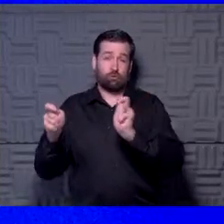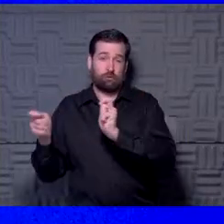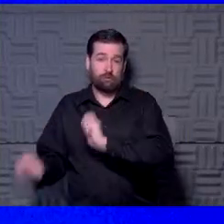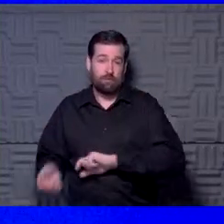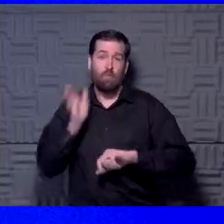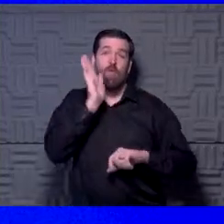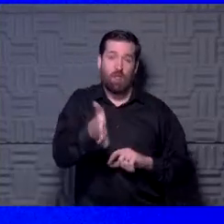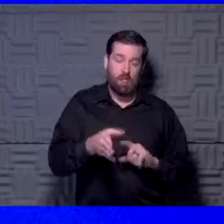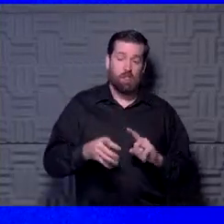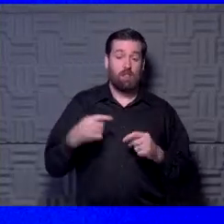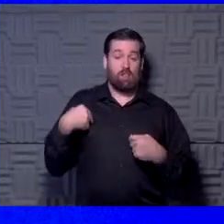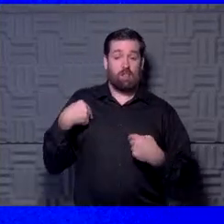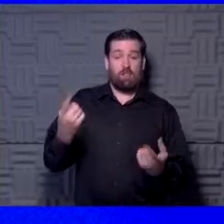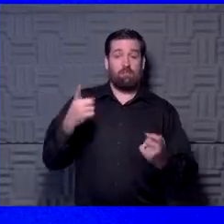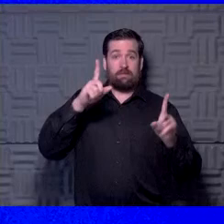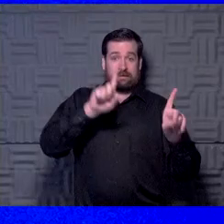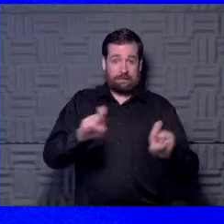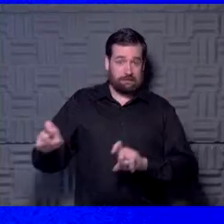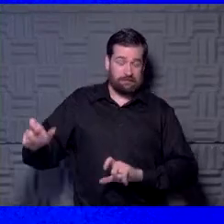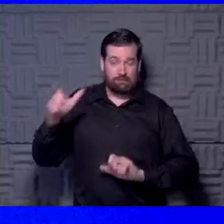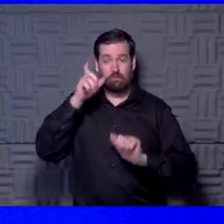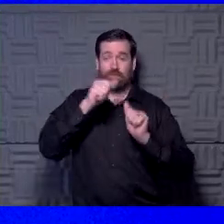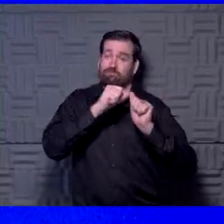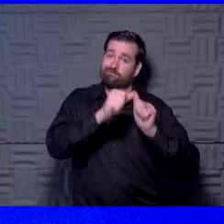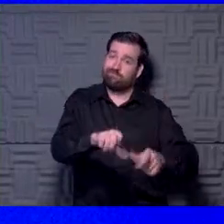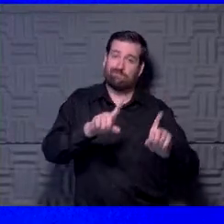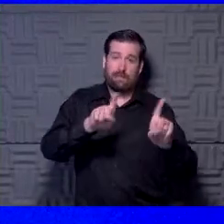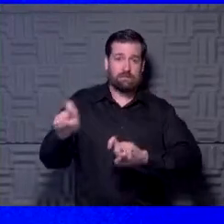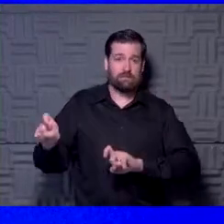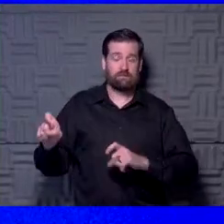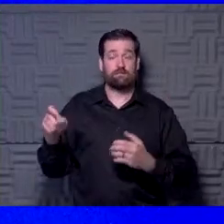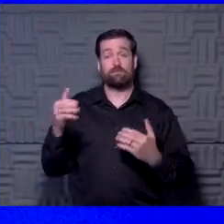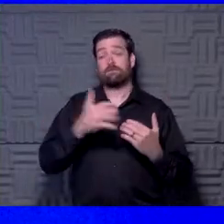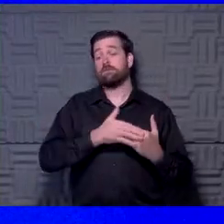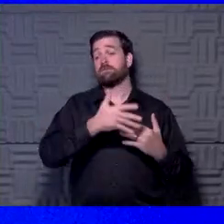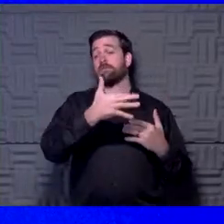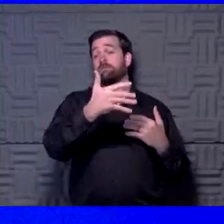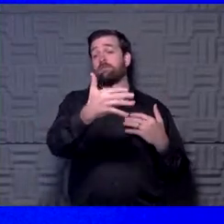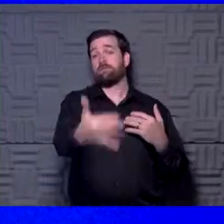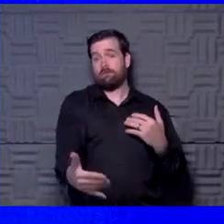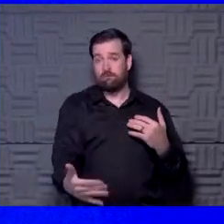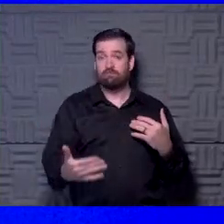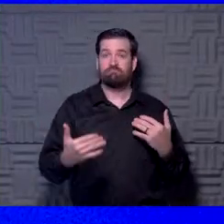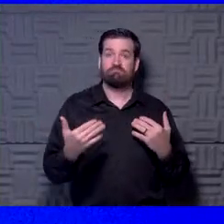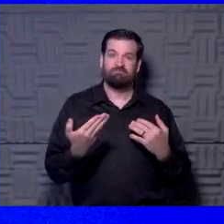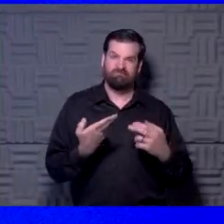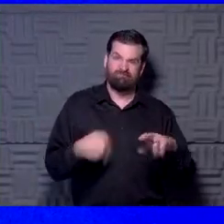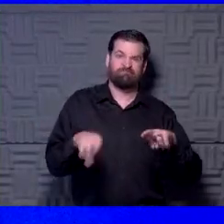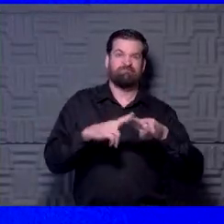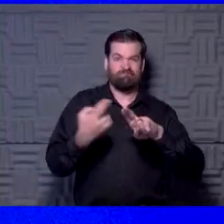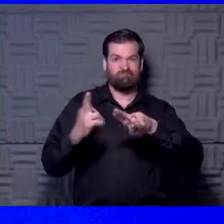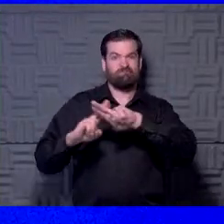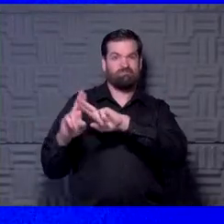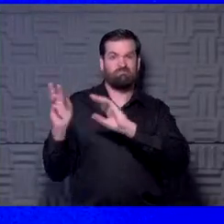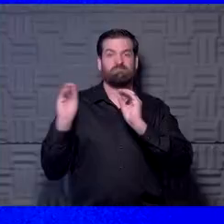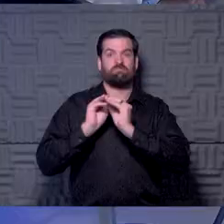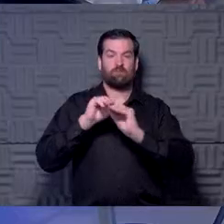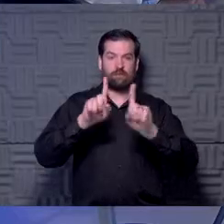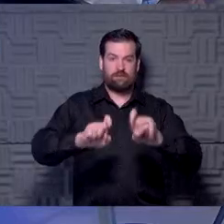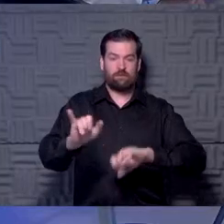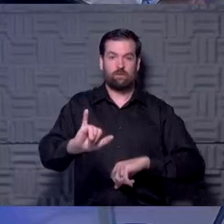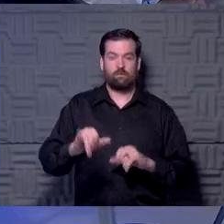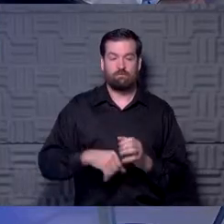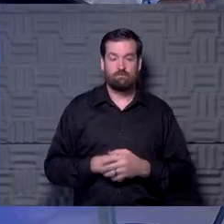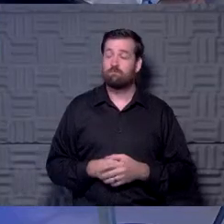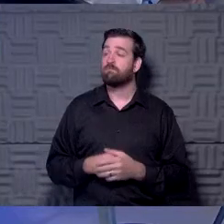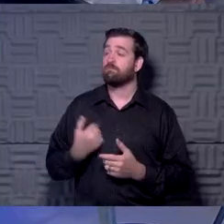we have been testing. We have continued to test. And as we move forward, we are evaluating and actually increasing our testing as we move forward. And what we know